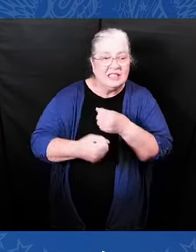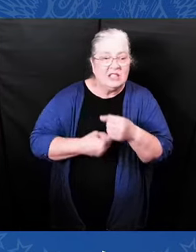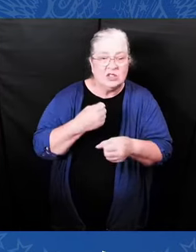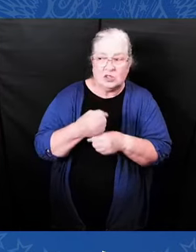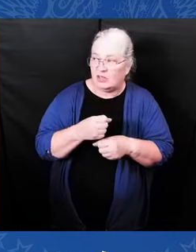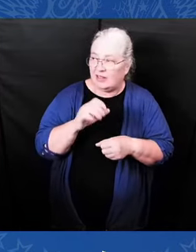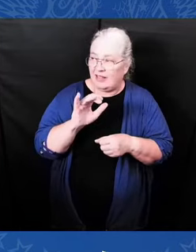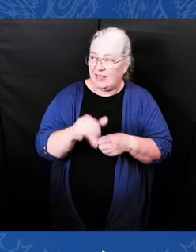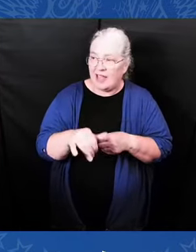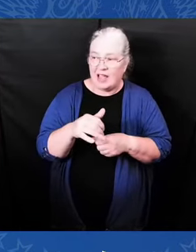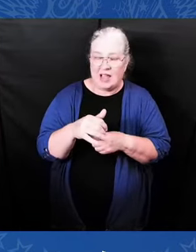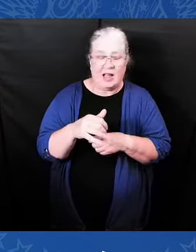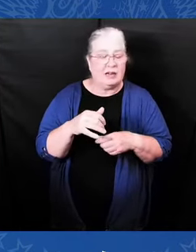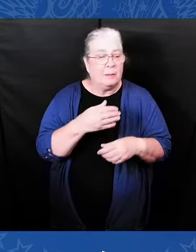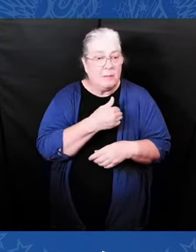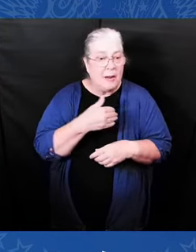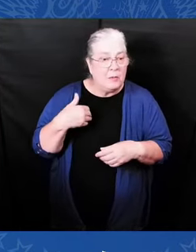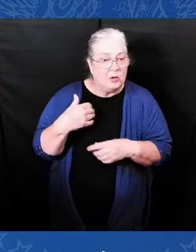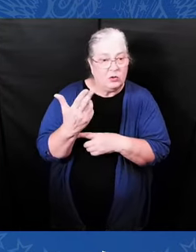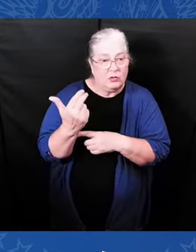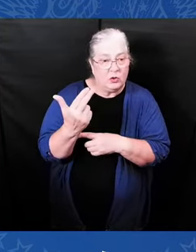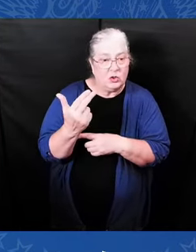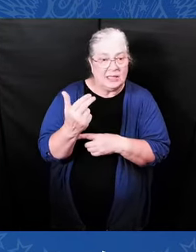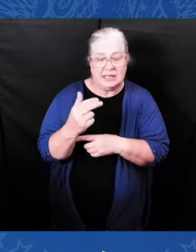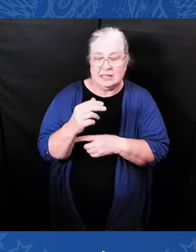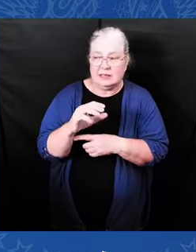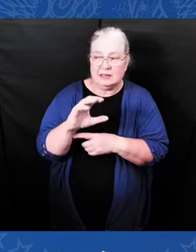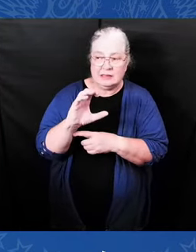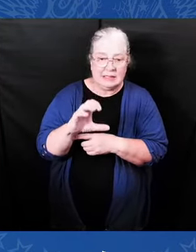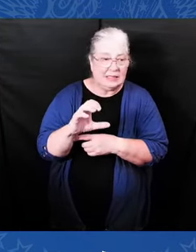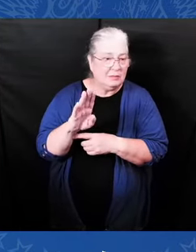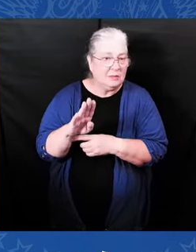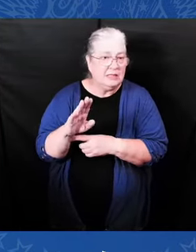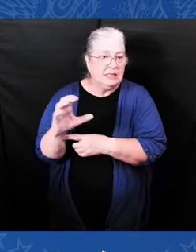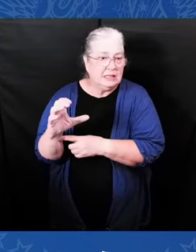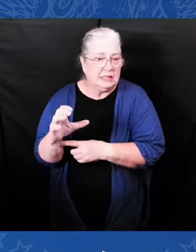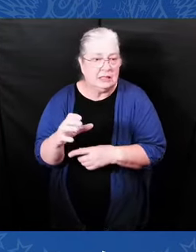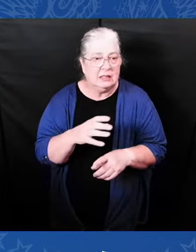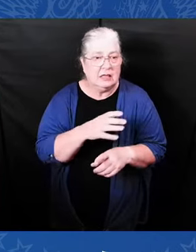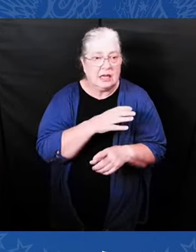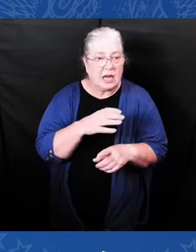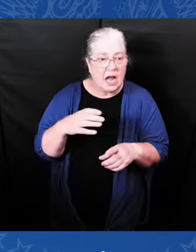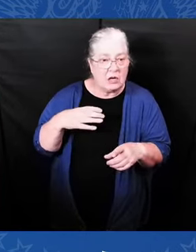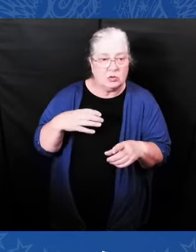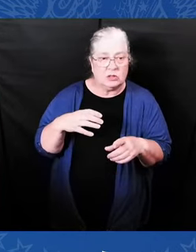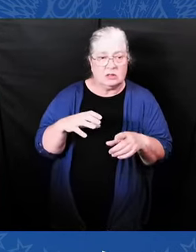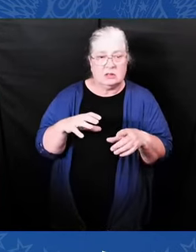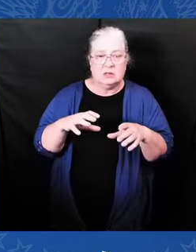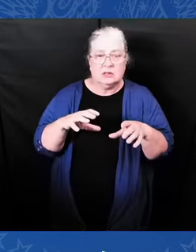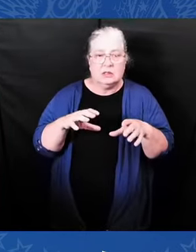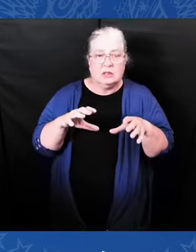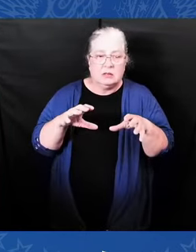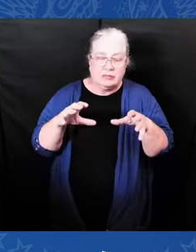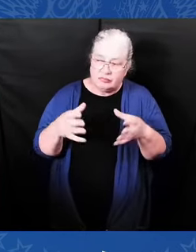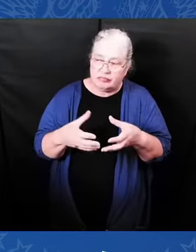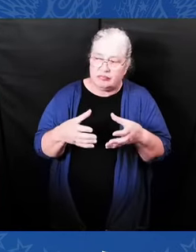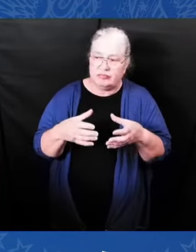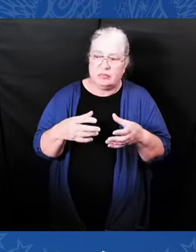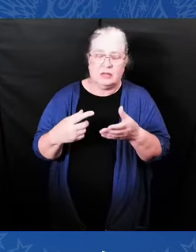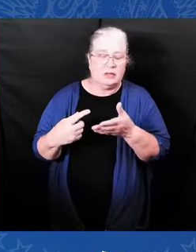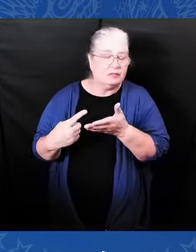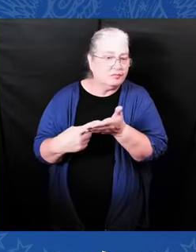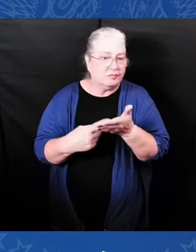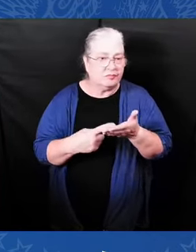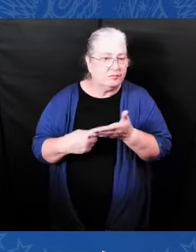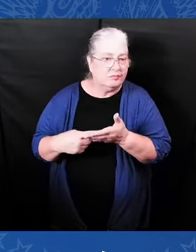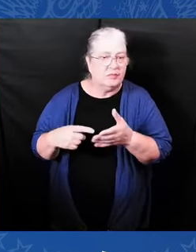freedoms, uplift our culture. So on this night, let's remember that change does come. Now, let's look to see our